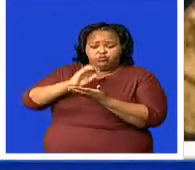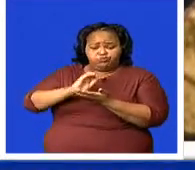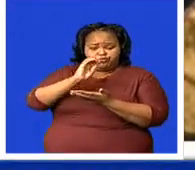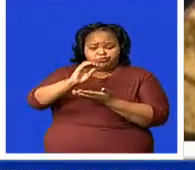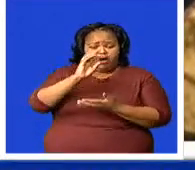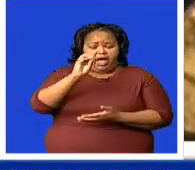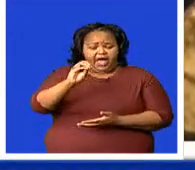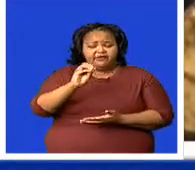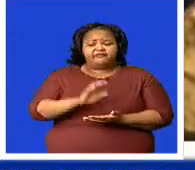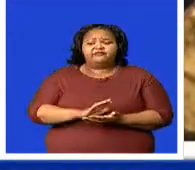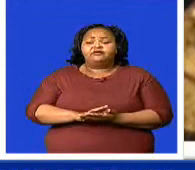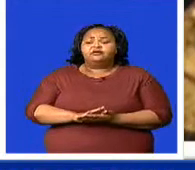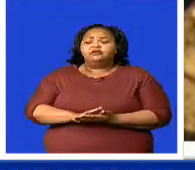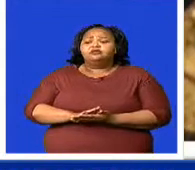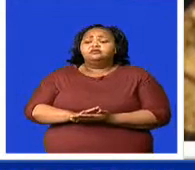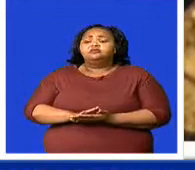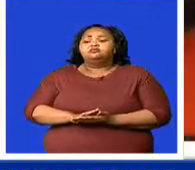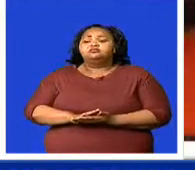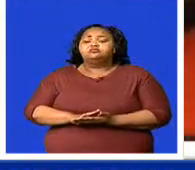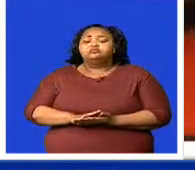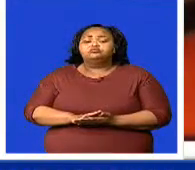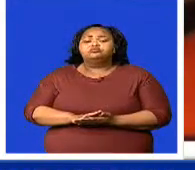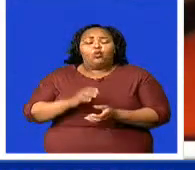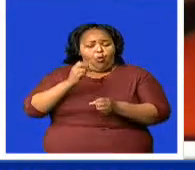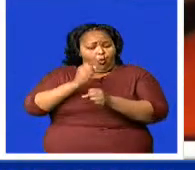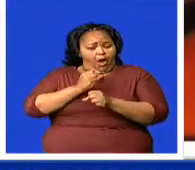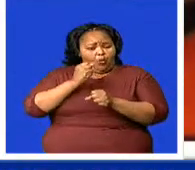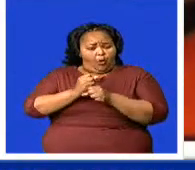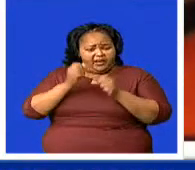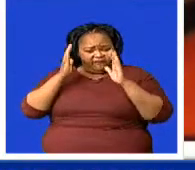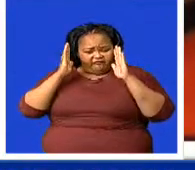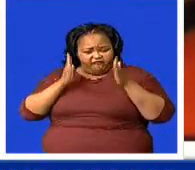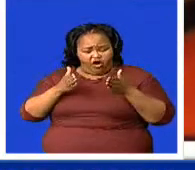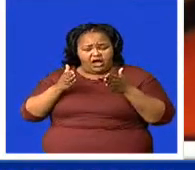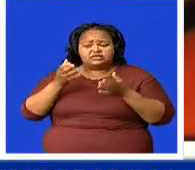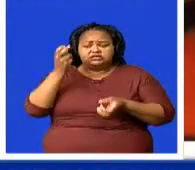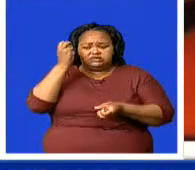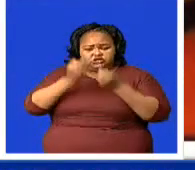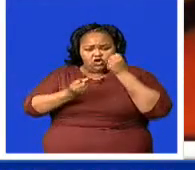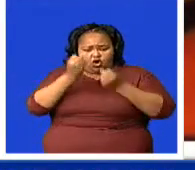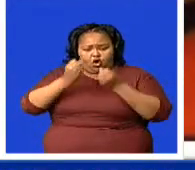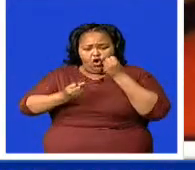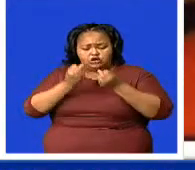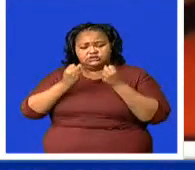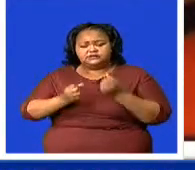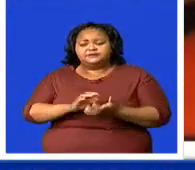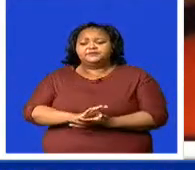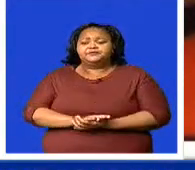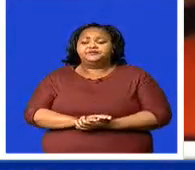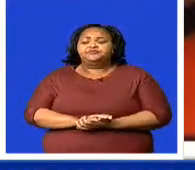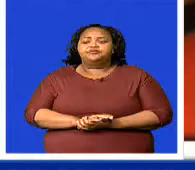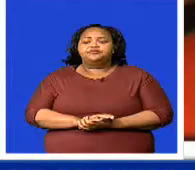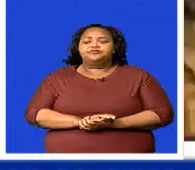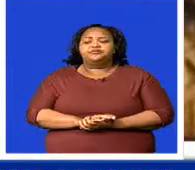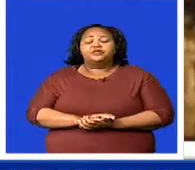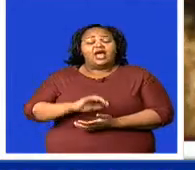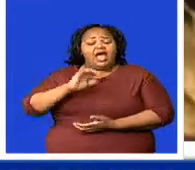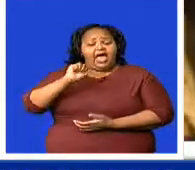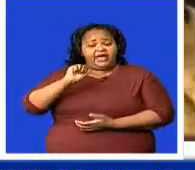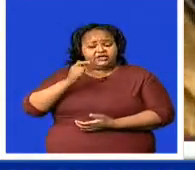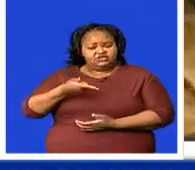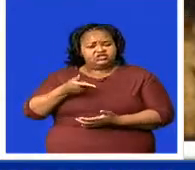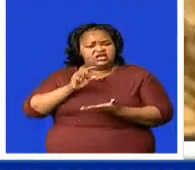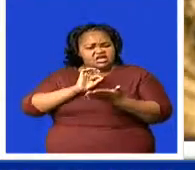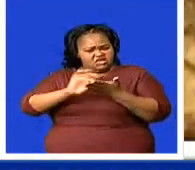administer the judiciary in the best way he deems it necessary. The powers of the Attorney General, yes, they are very clear. And